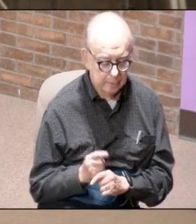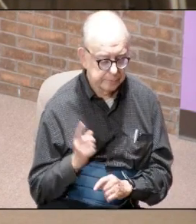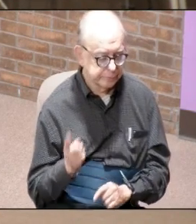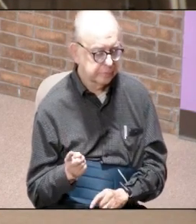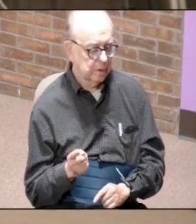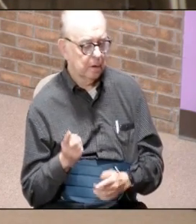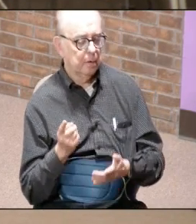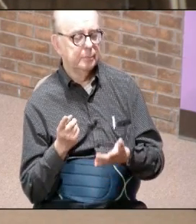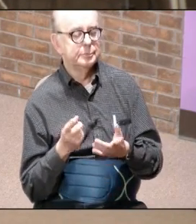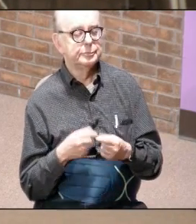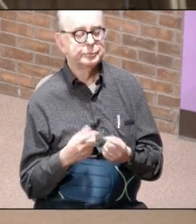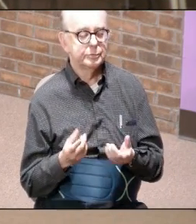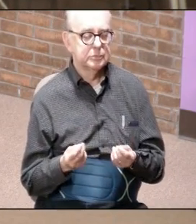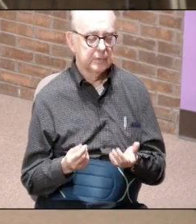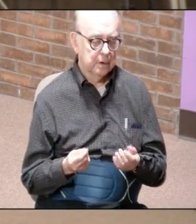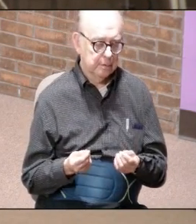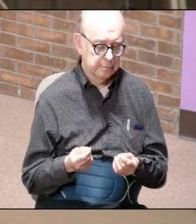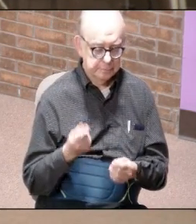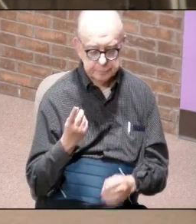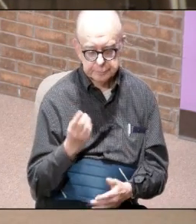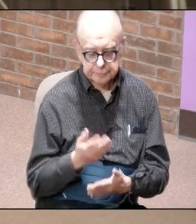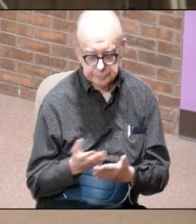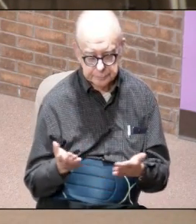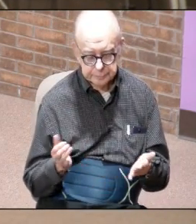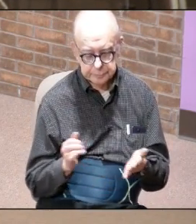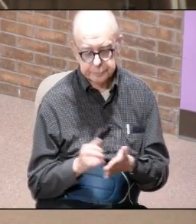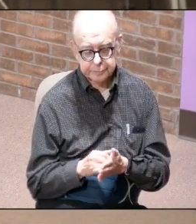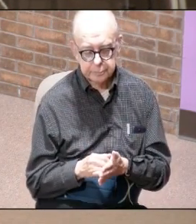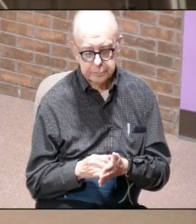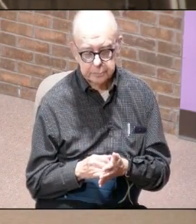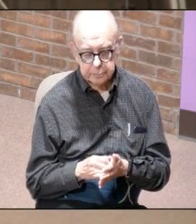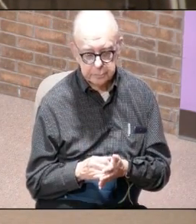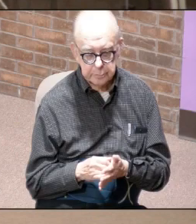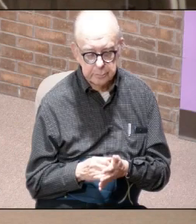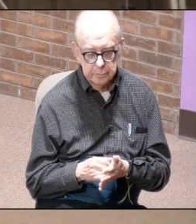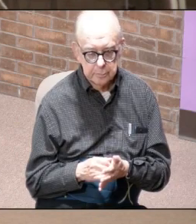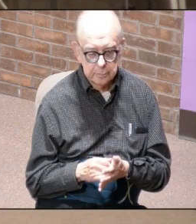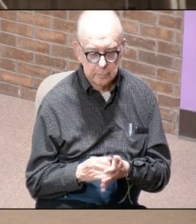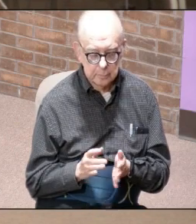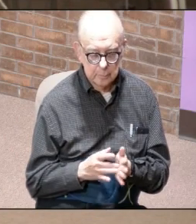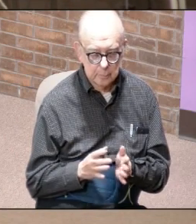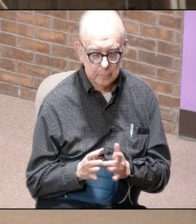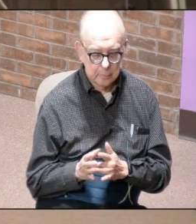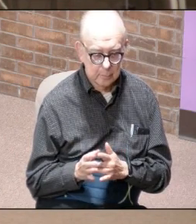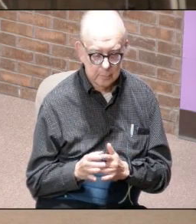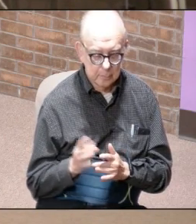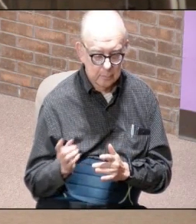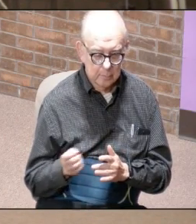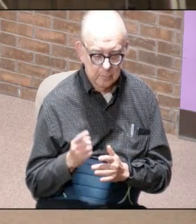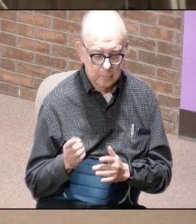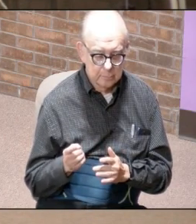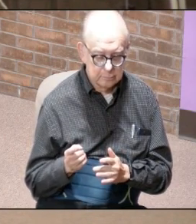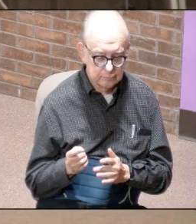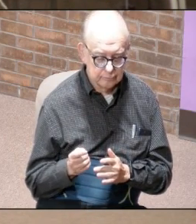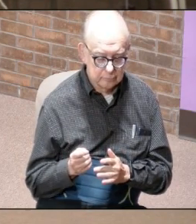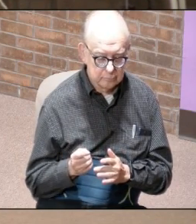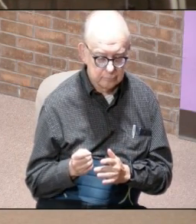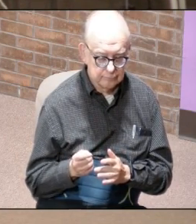but what does it do we understand something and that is this Jesus is always asking